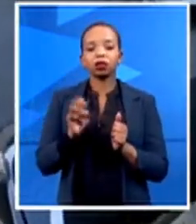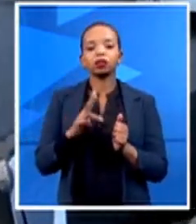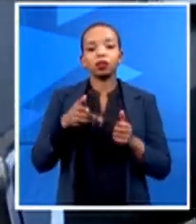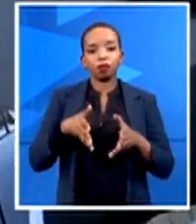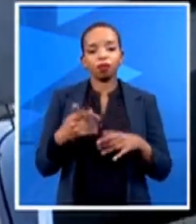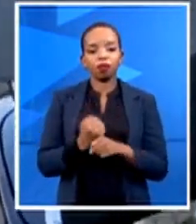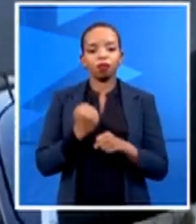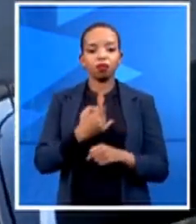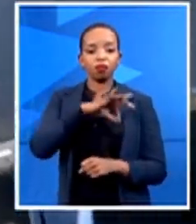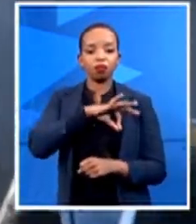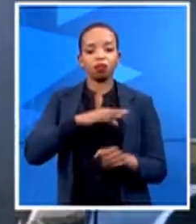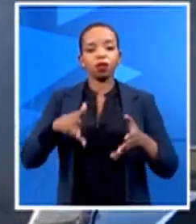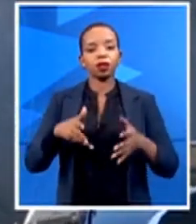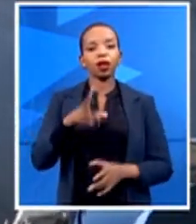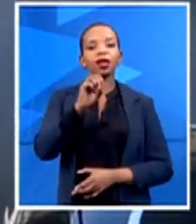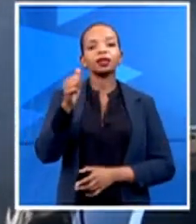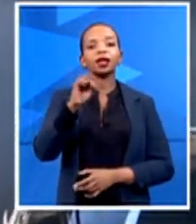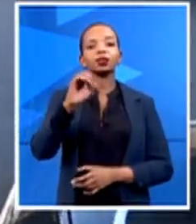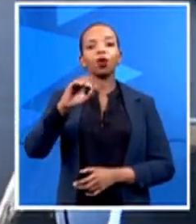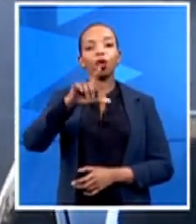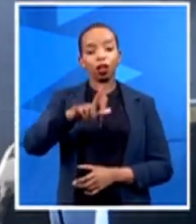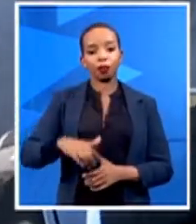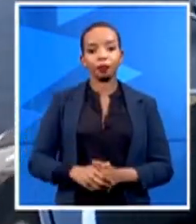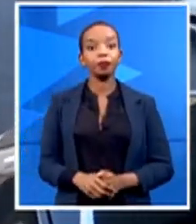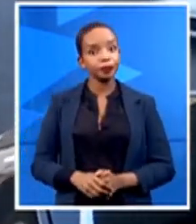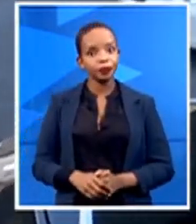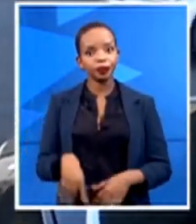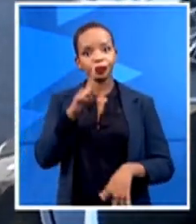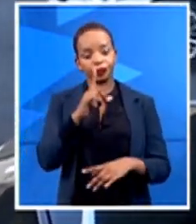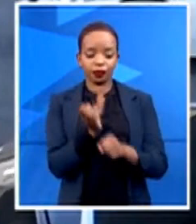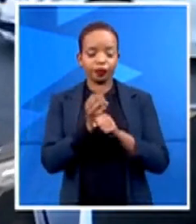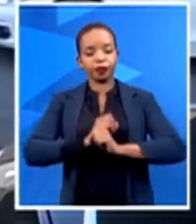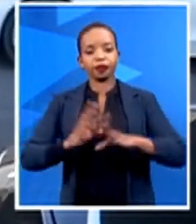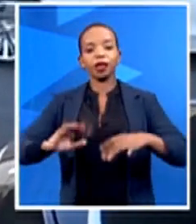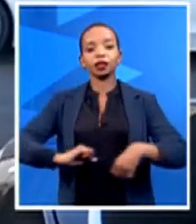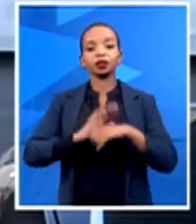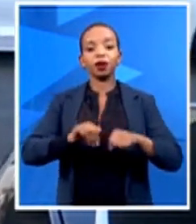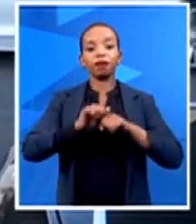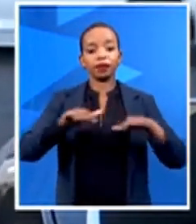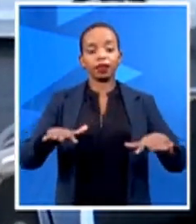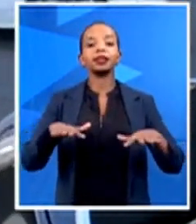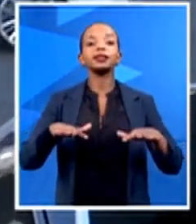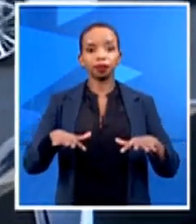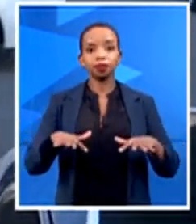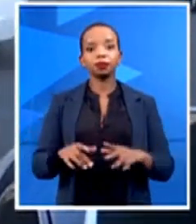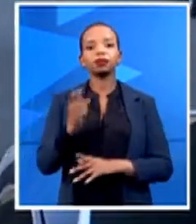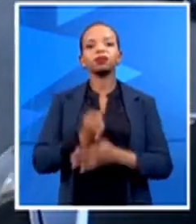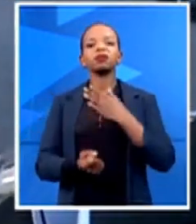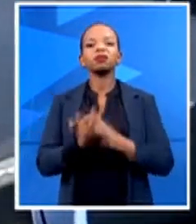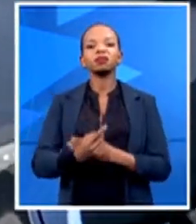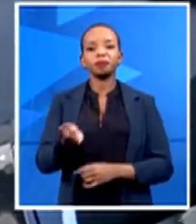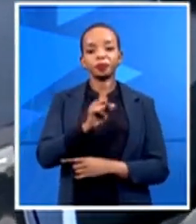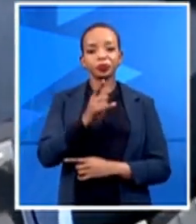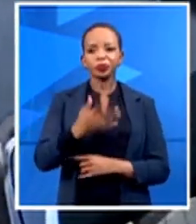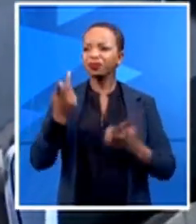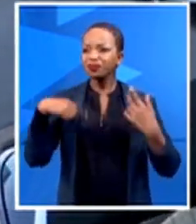this COVID-19 pandemic, we didn't actually take it seriously because we thought that this is for